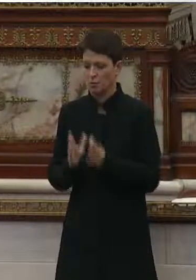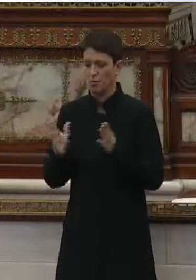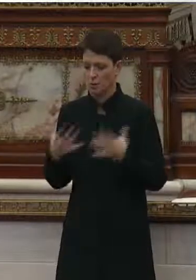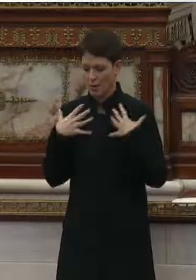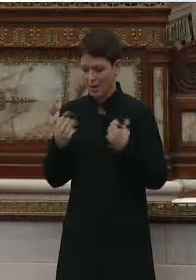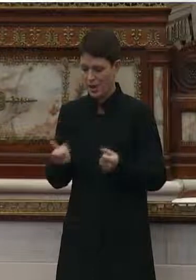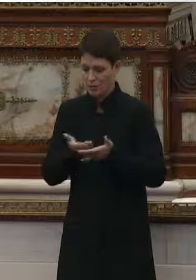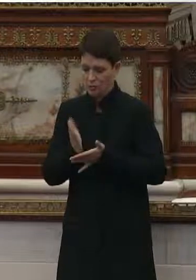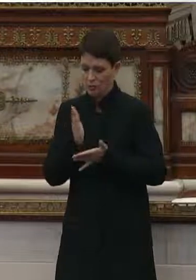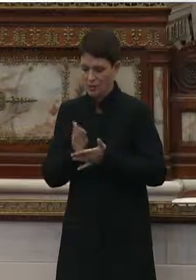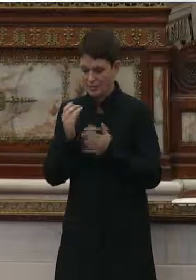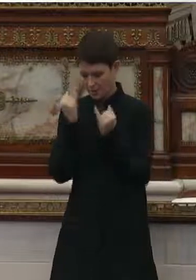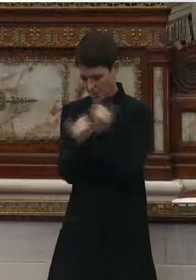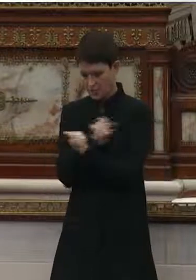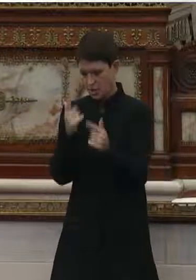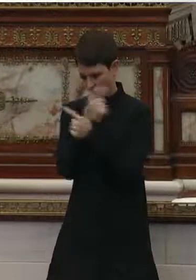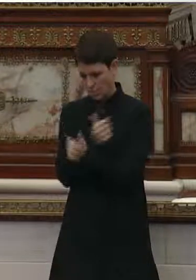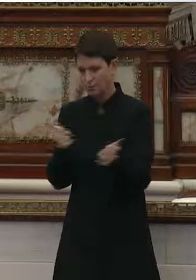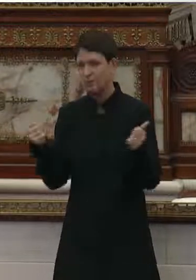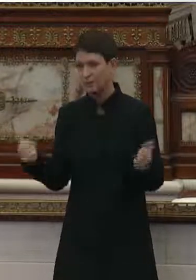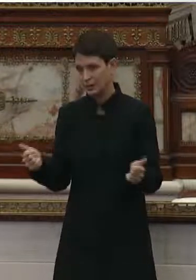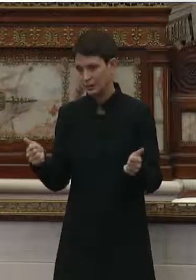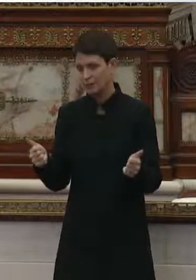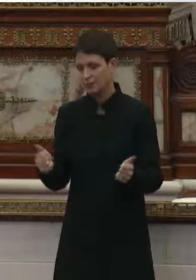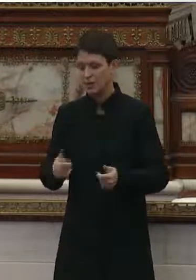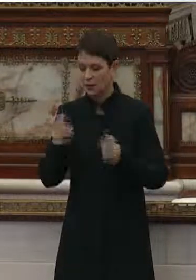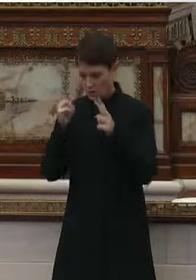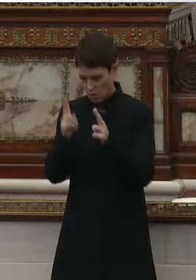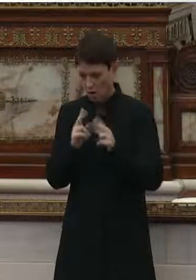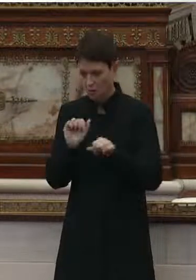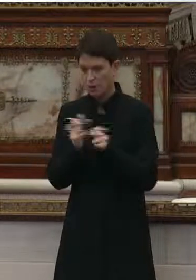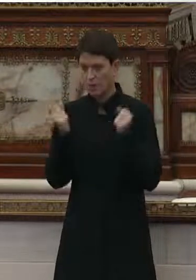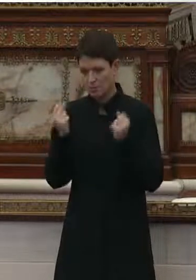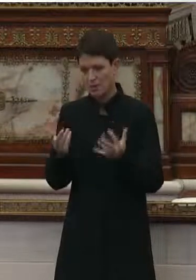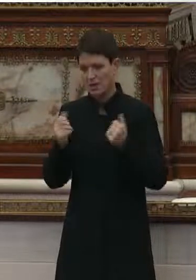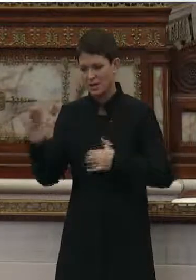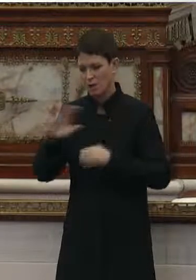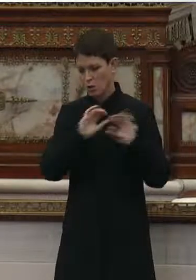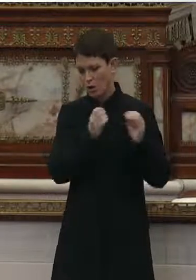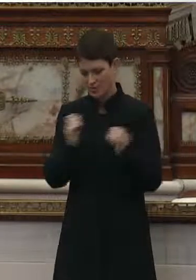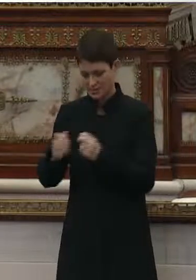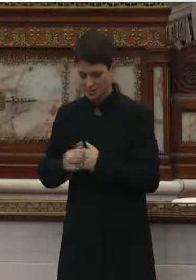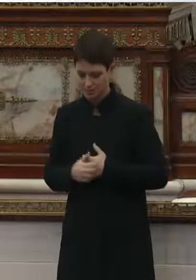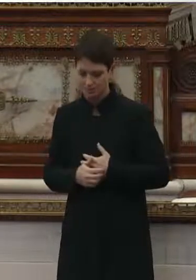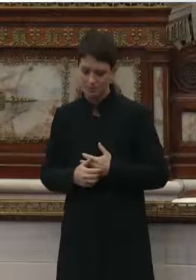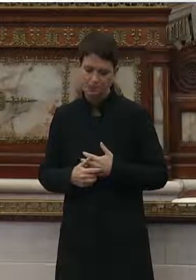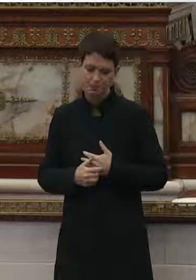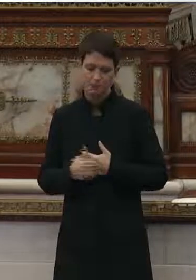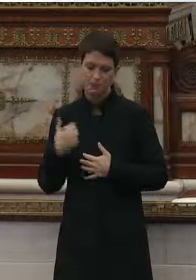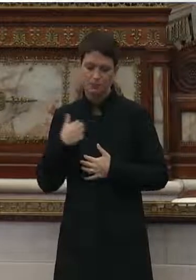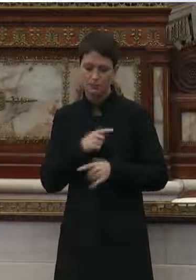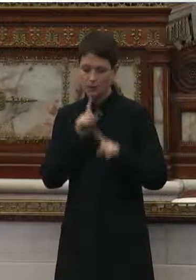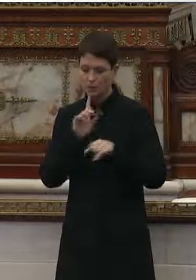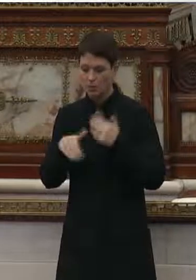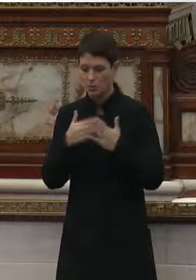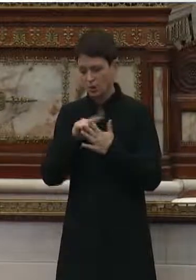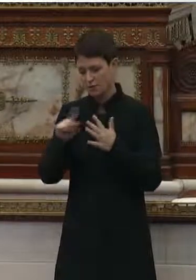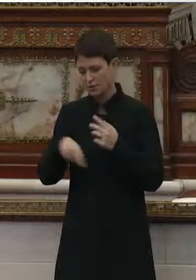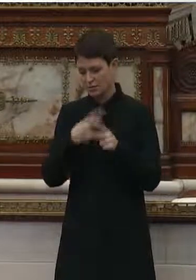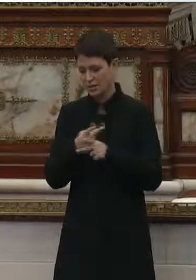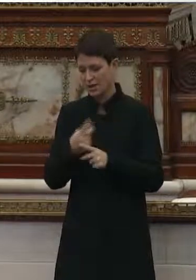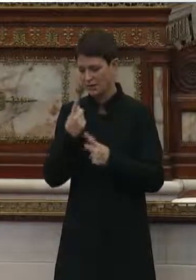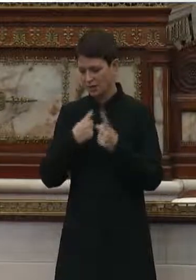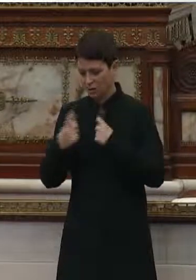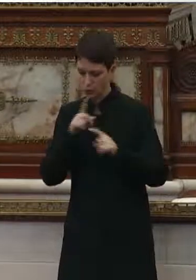-being, rights, and autonomy and have had the privilege of working with many of your offices. We respond to all types of